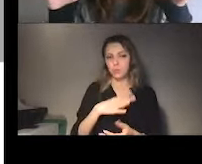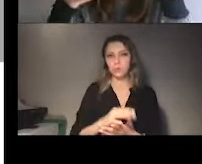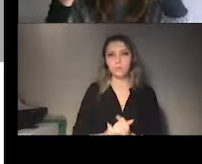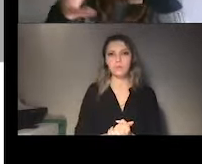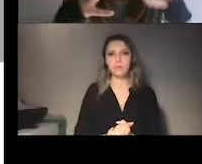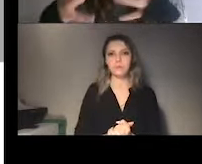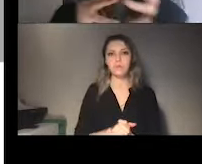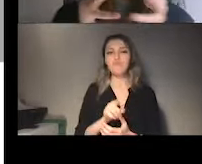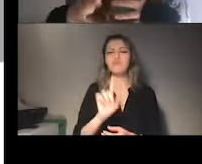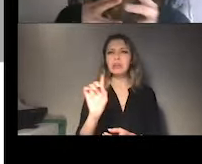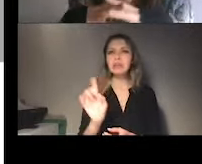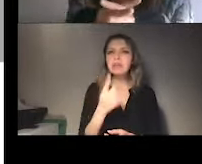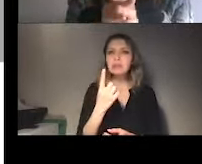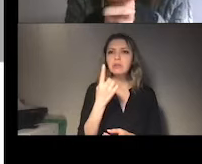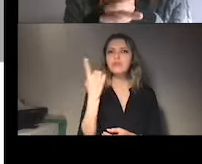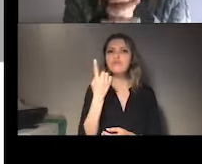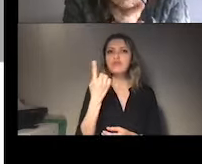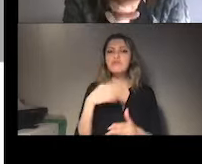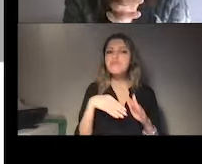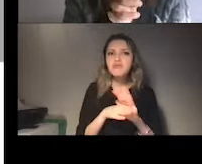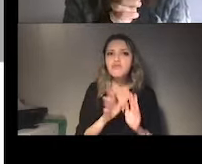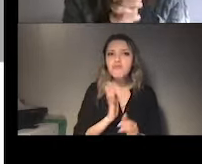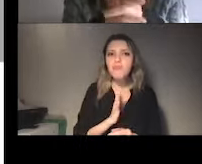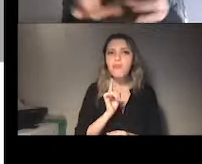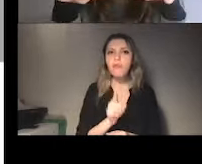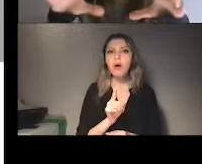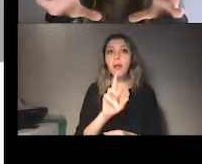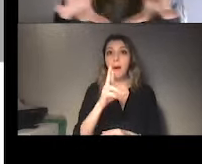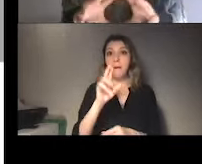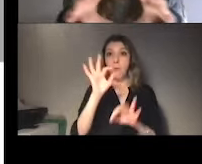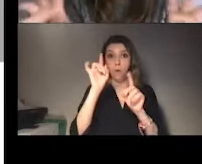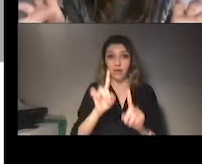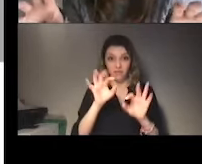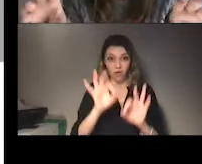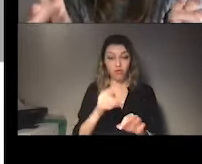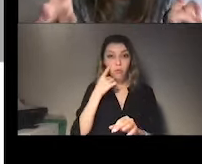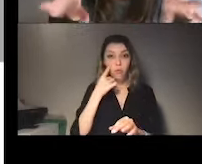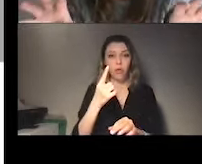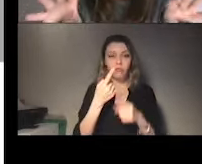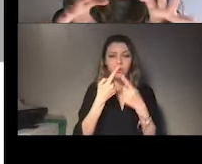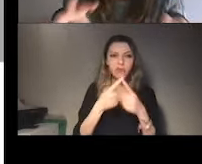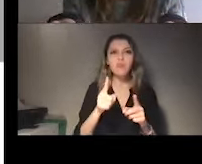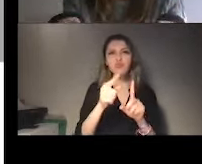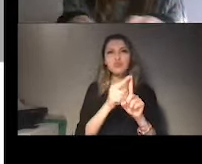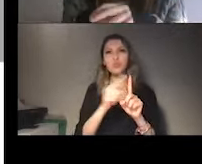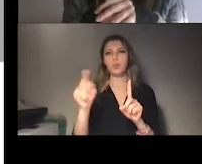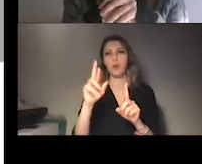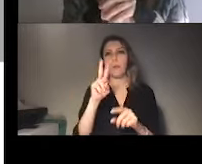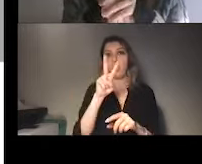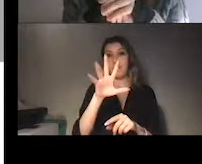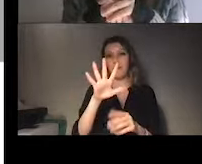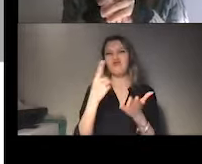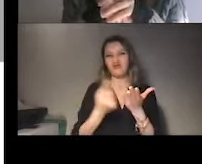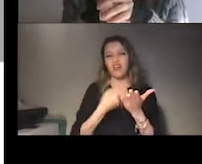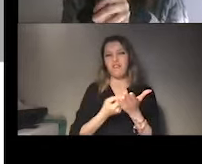report, that was long, approximately 25 pages, they have made a table summarizing